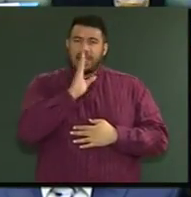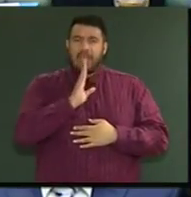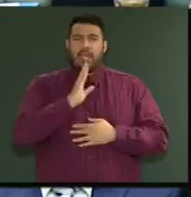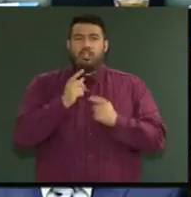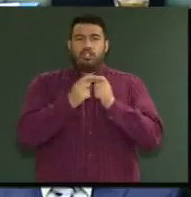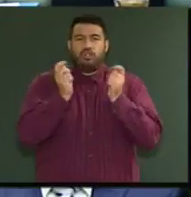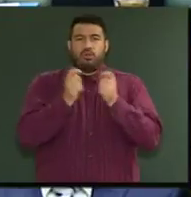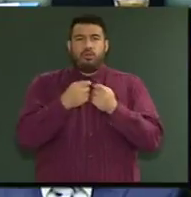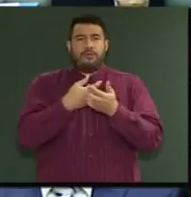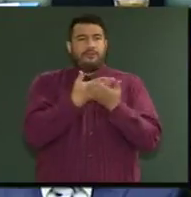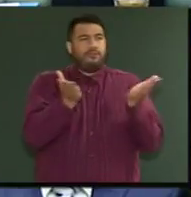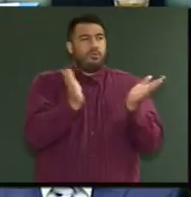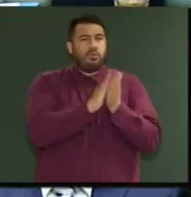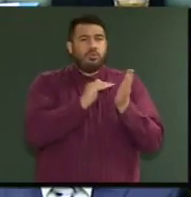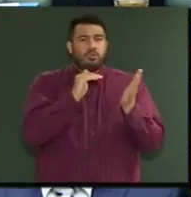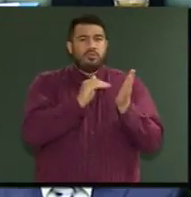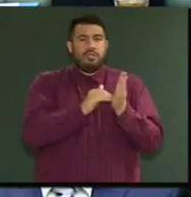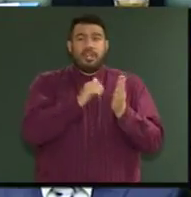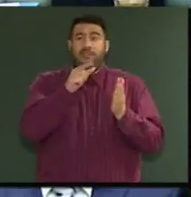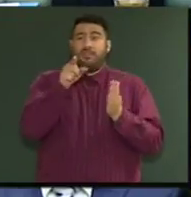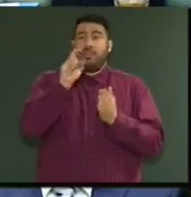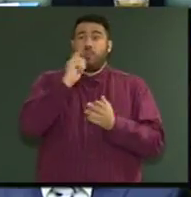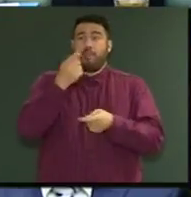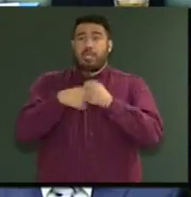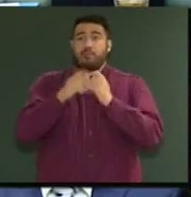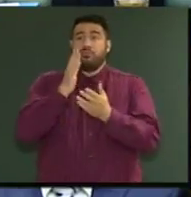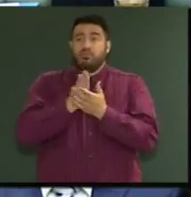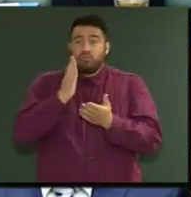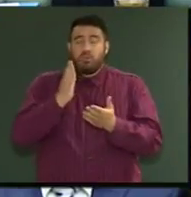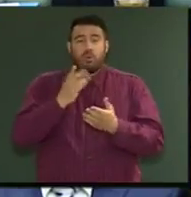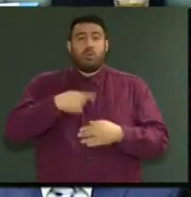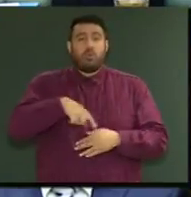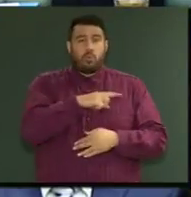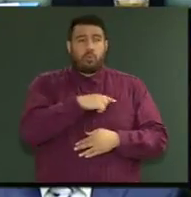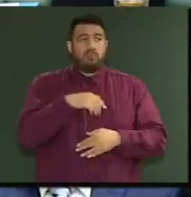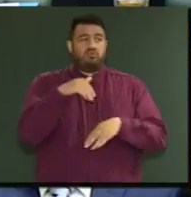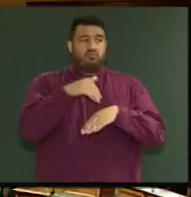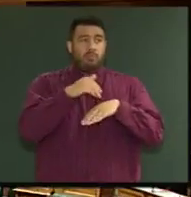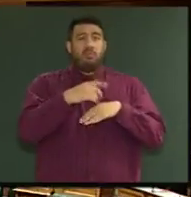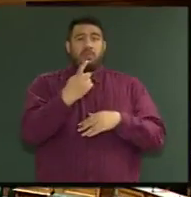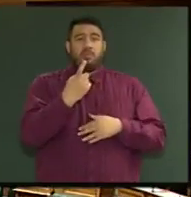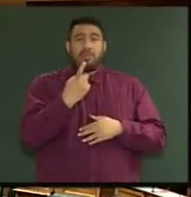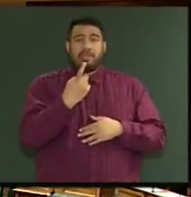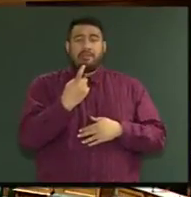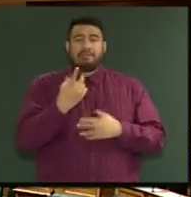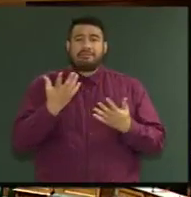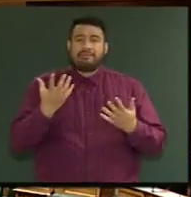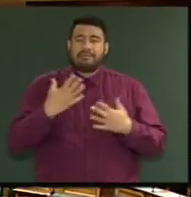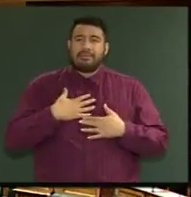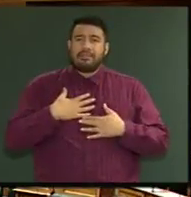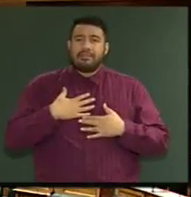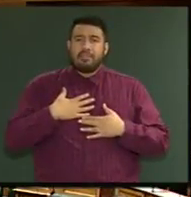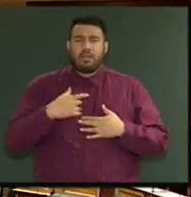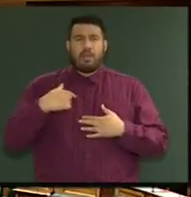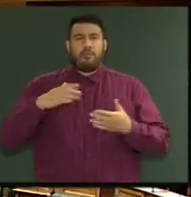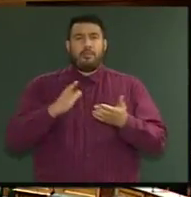what's coming round the corner, we're in trouble, we are in big, big trouble. Mr Speaker, I'm pleased to stand on